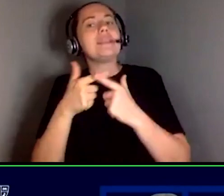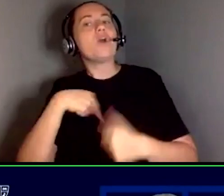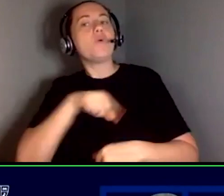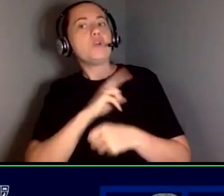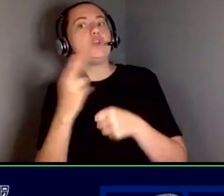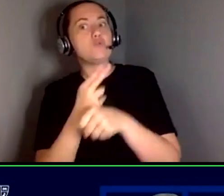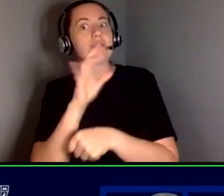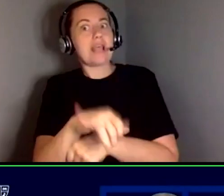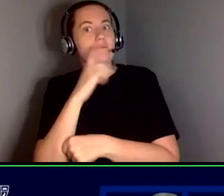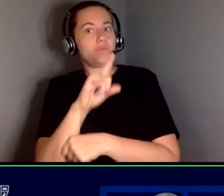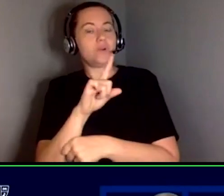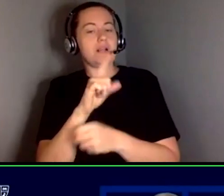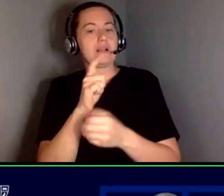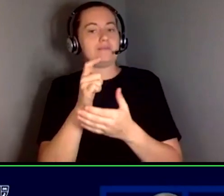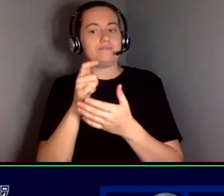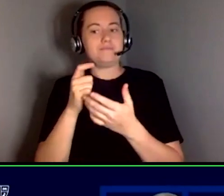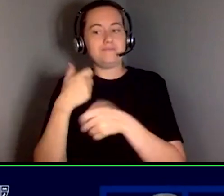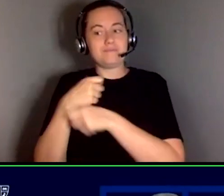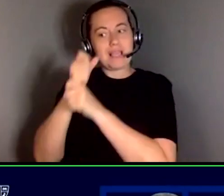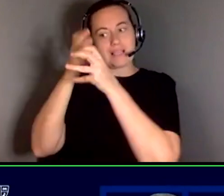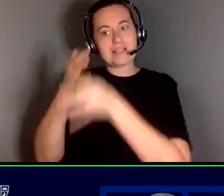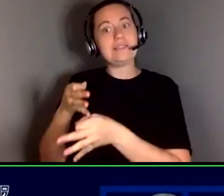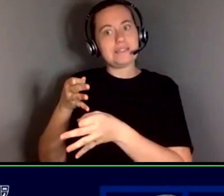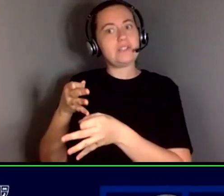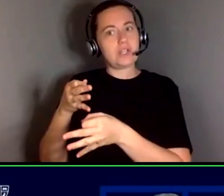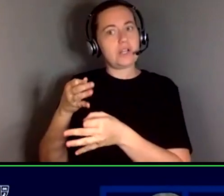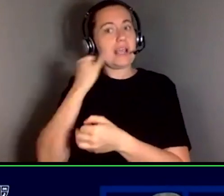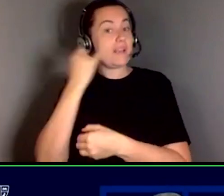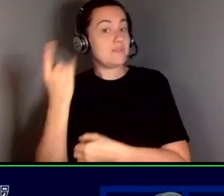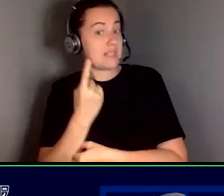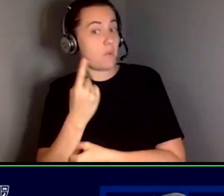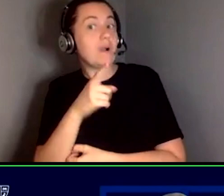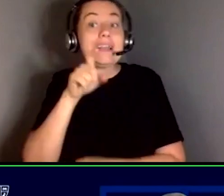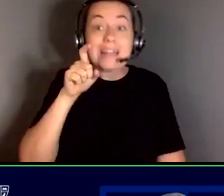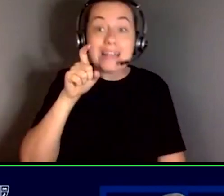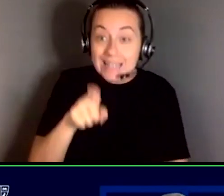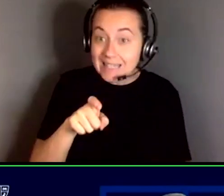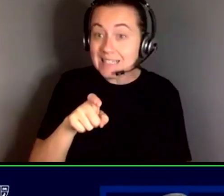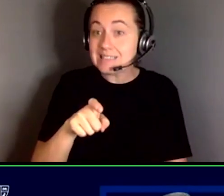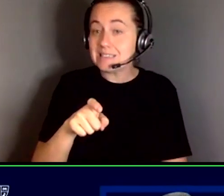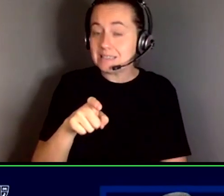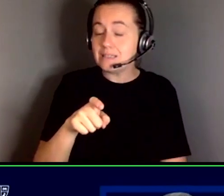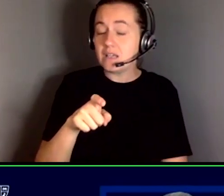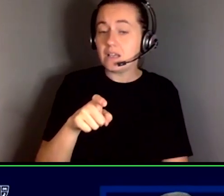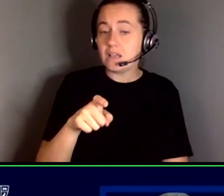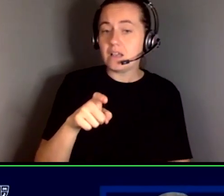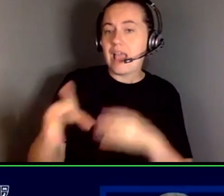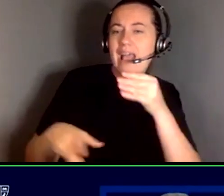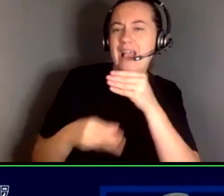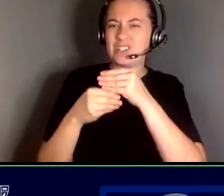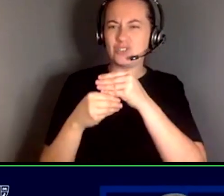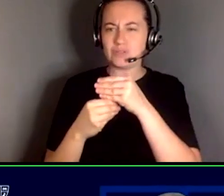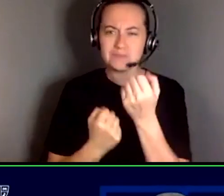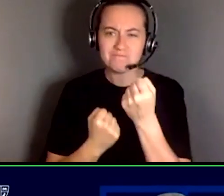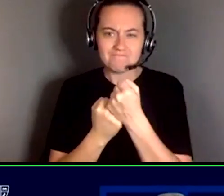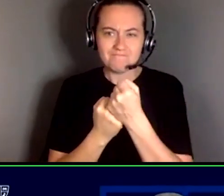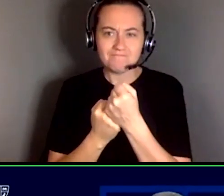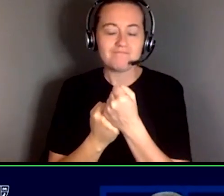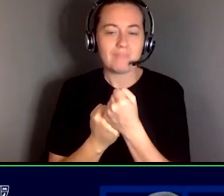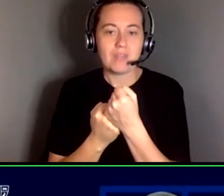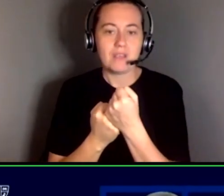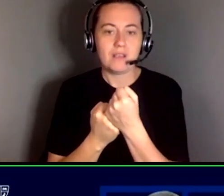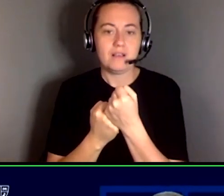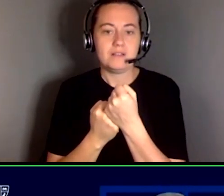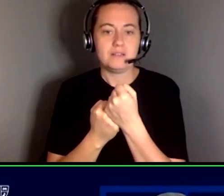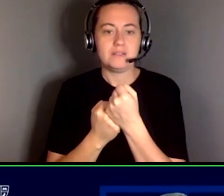in terms of making the decision um whether someone needs that um extra assistance to get to